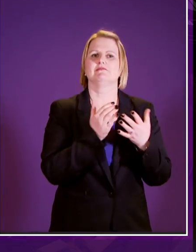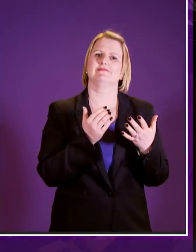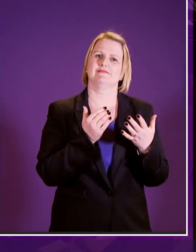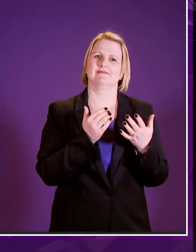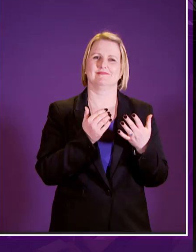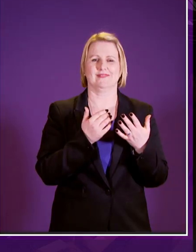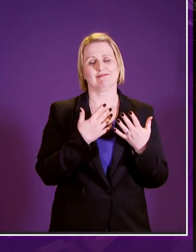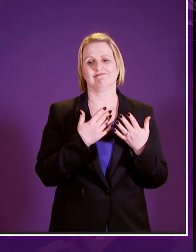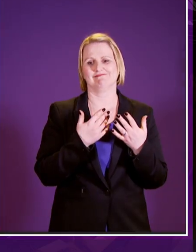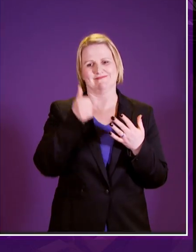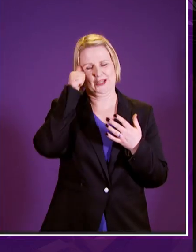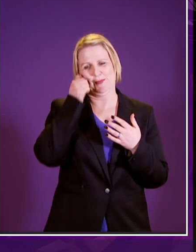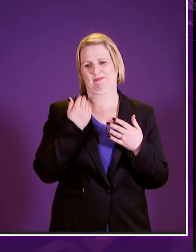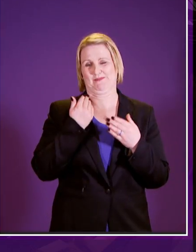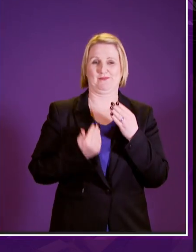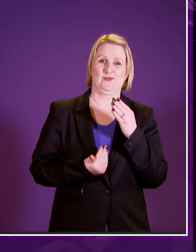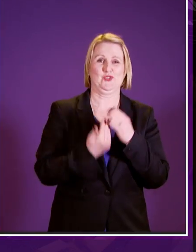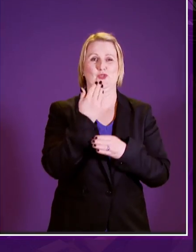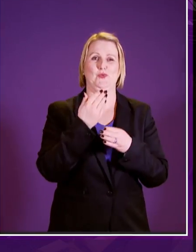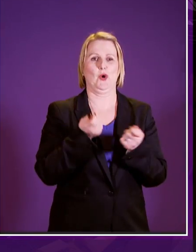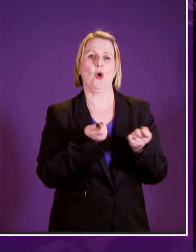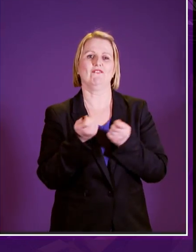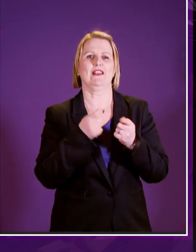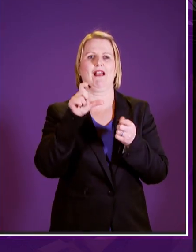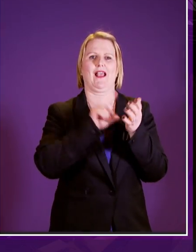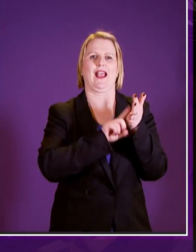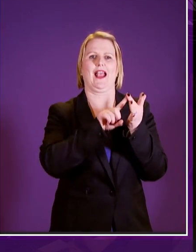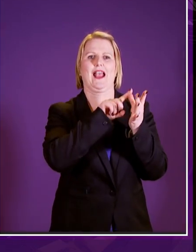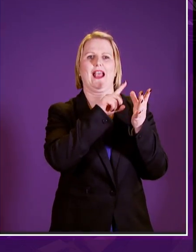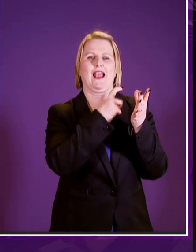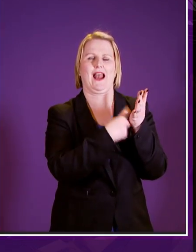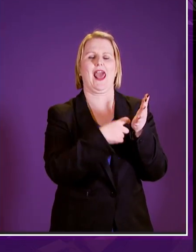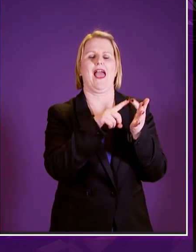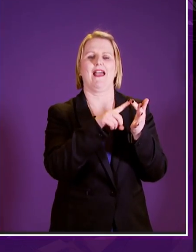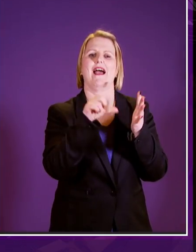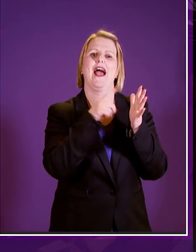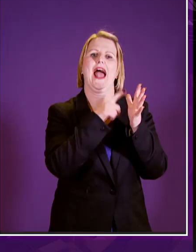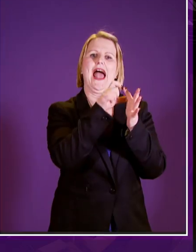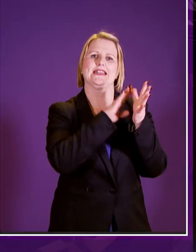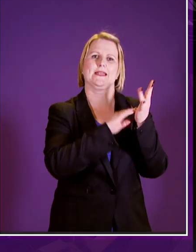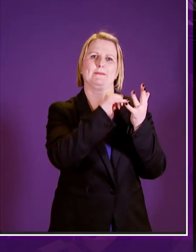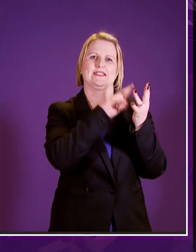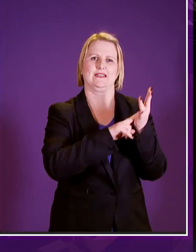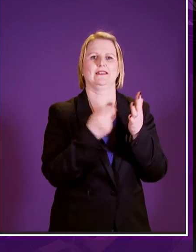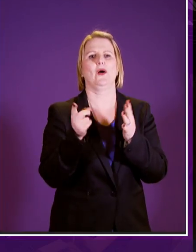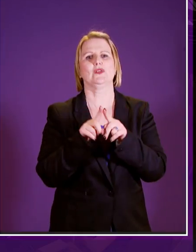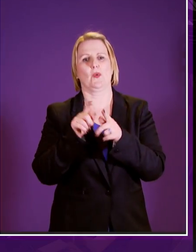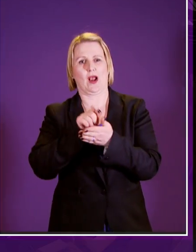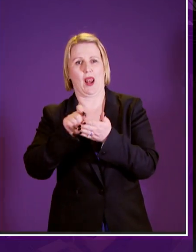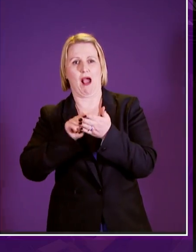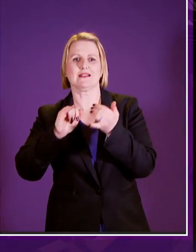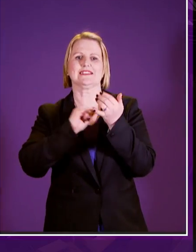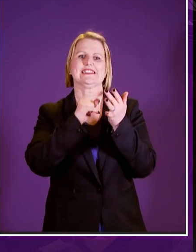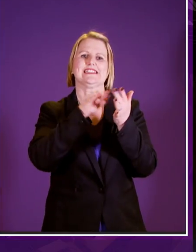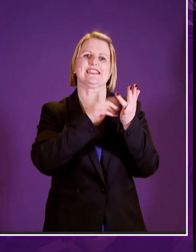it's still relatively new convener claire adamson and our clerks um notably simon who is about to retire from the parliament